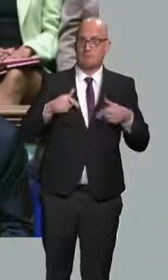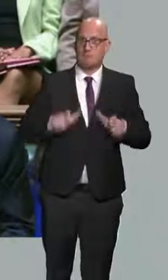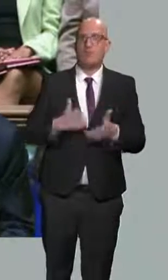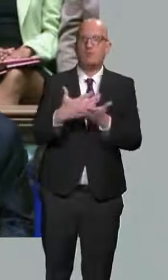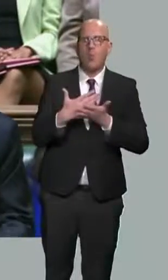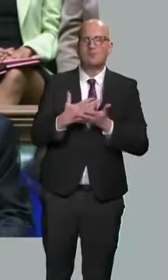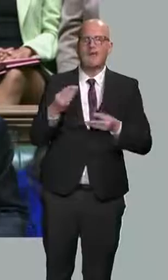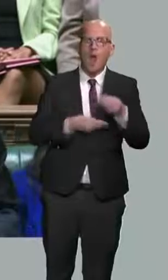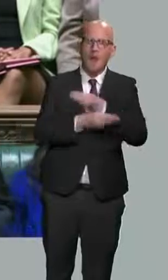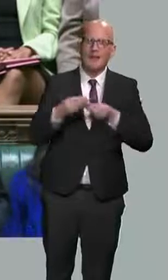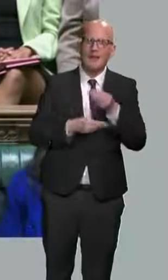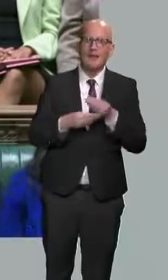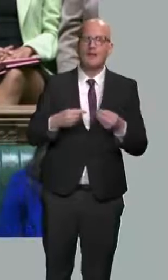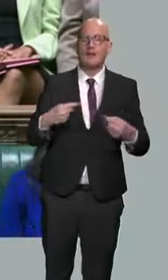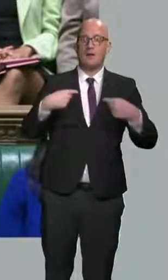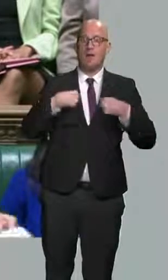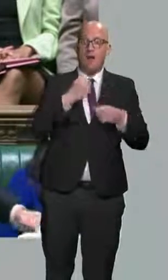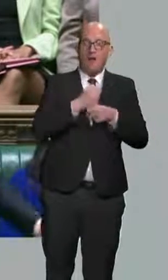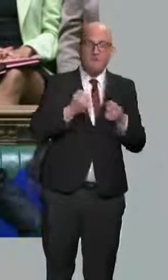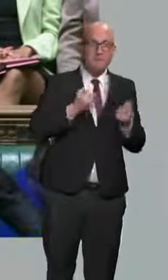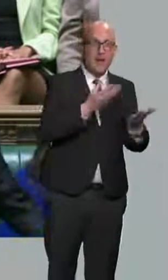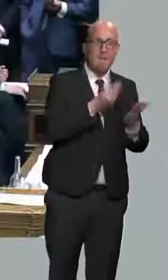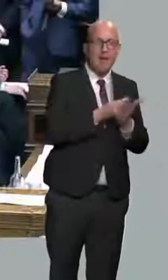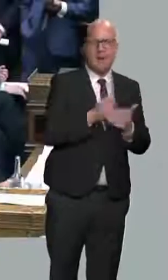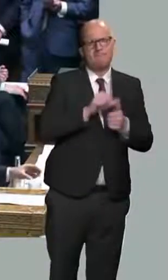individuals spend their money better than governments do.